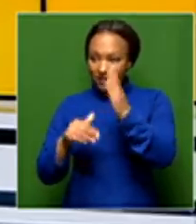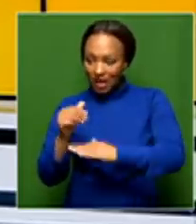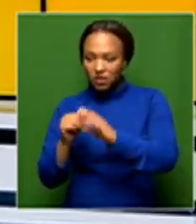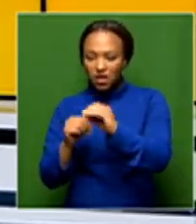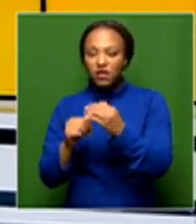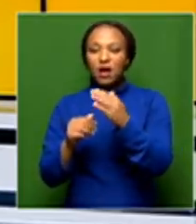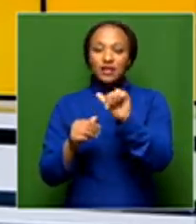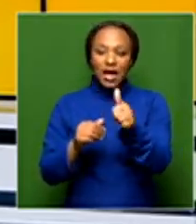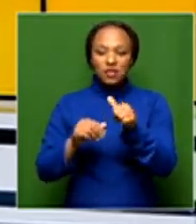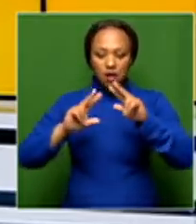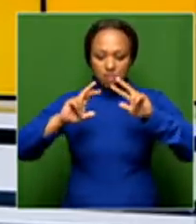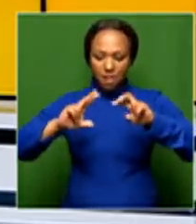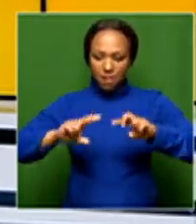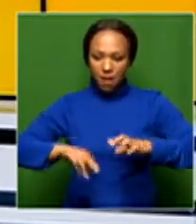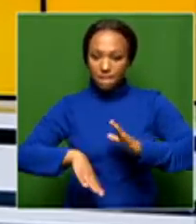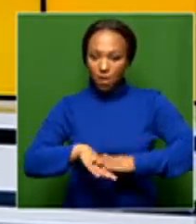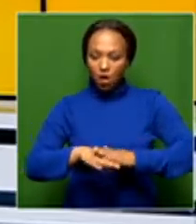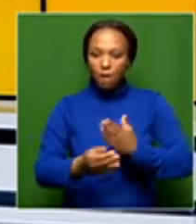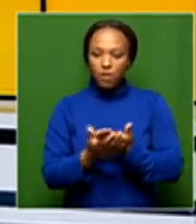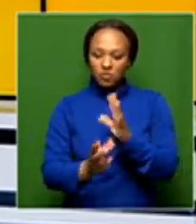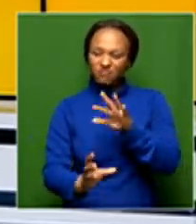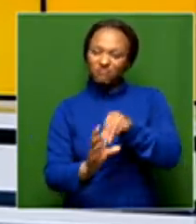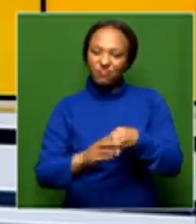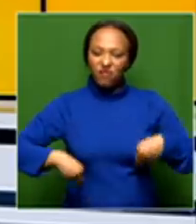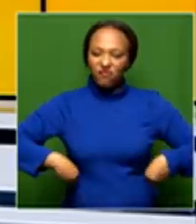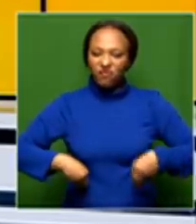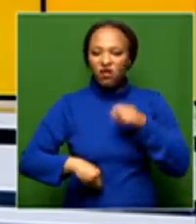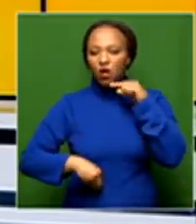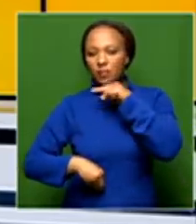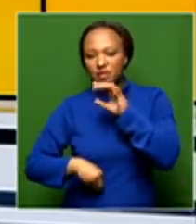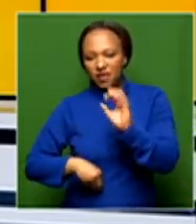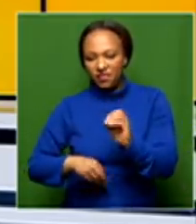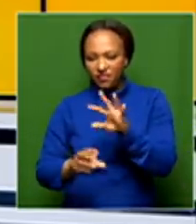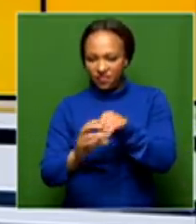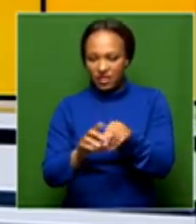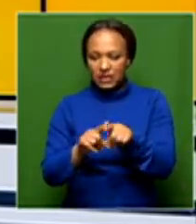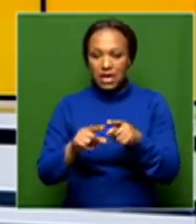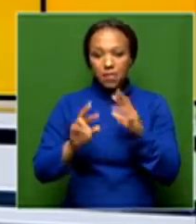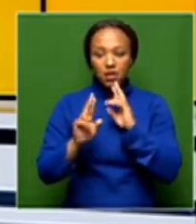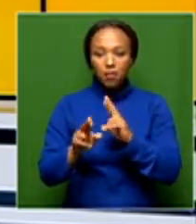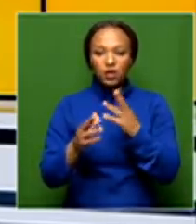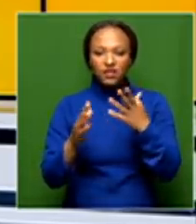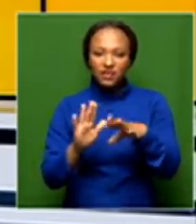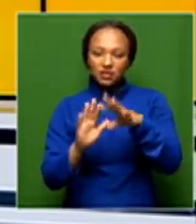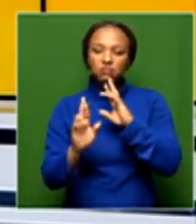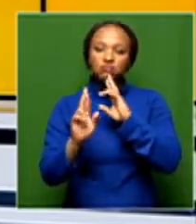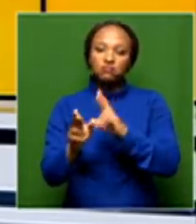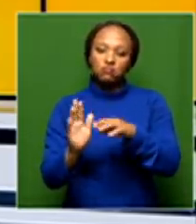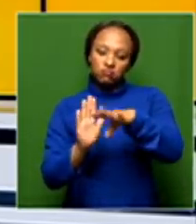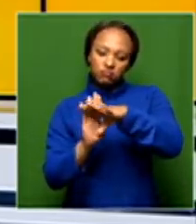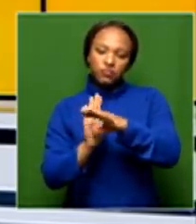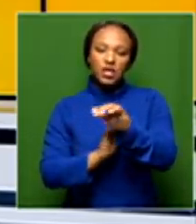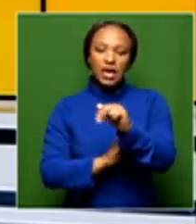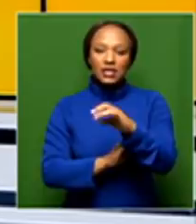still investigated for possible inclusion in fraud and corruption, as well as a report that's come out saying that the ANC